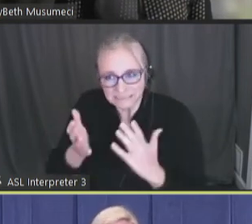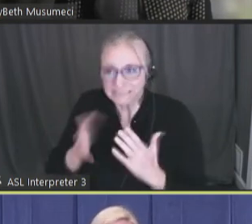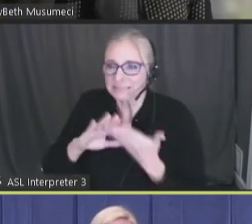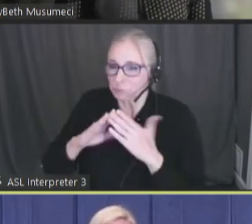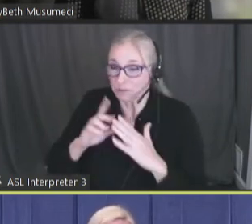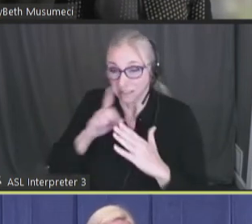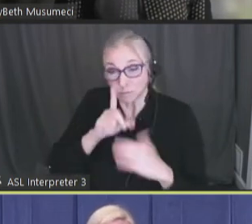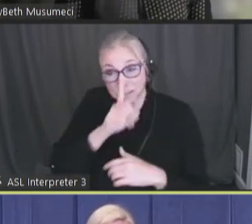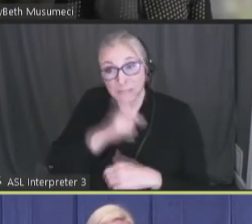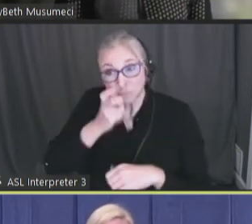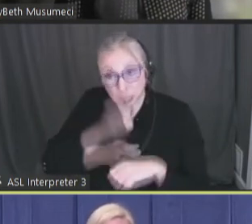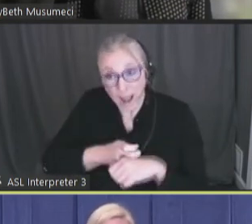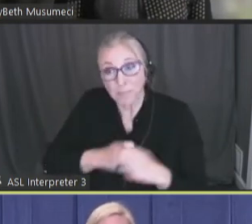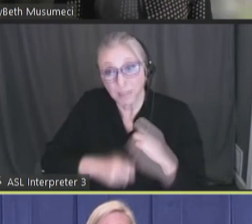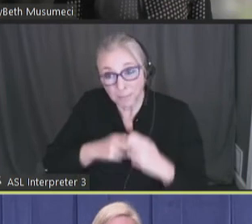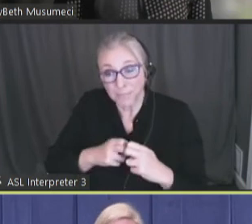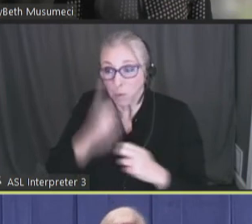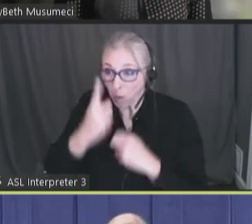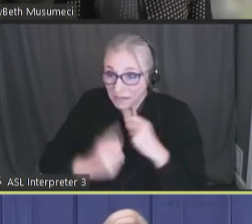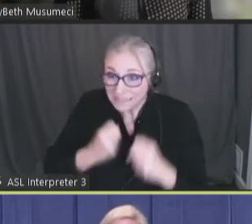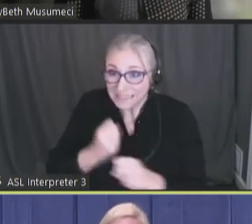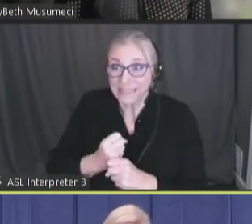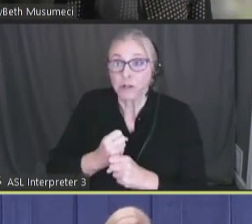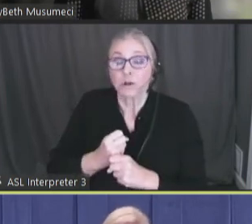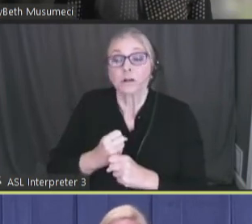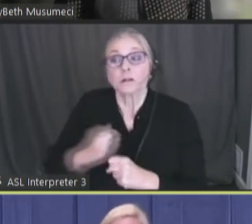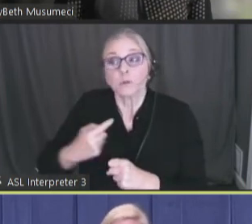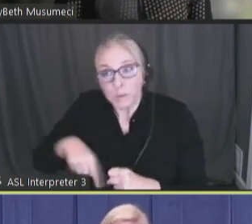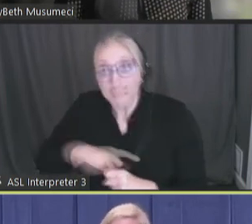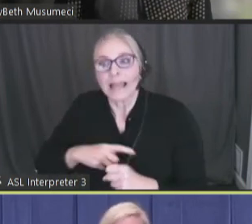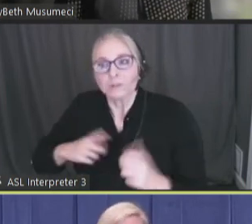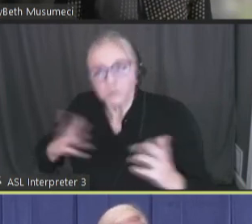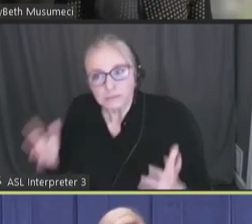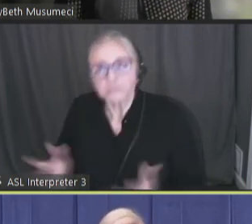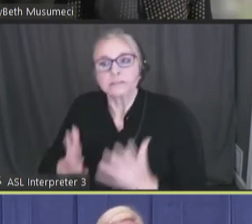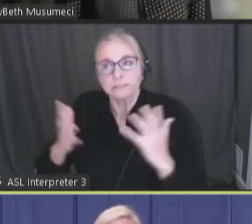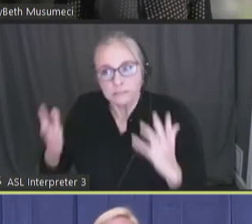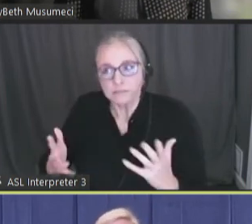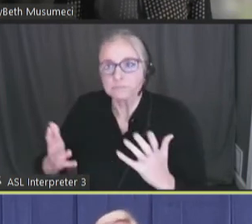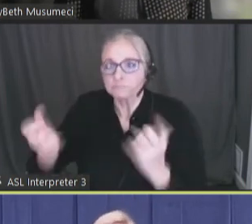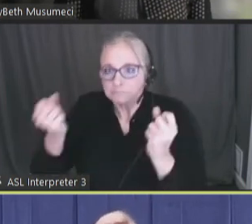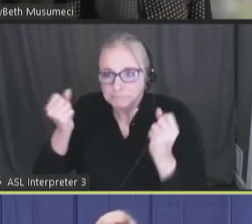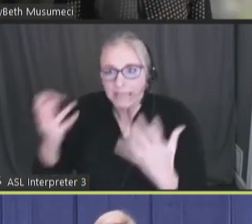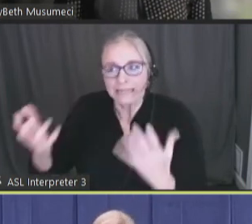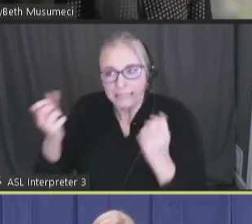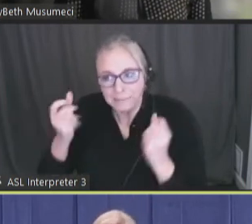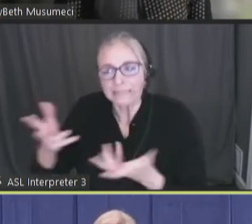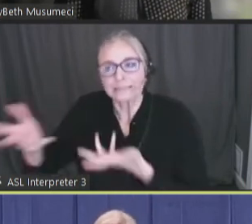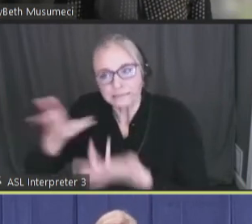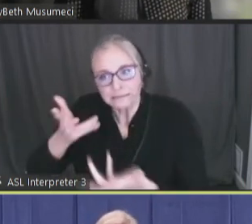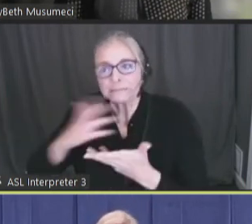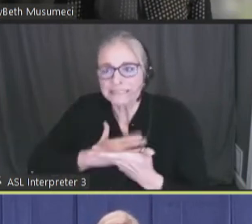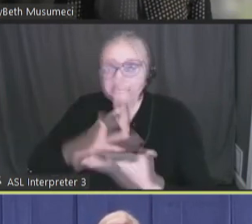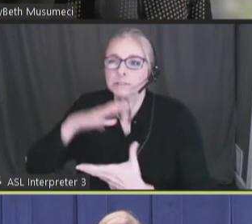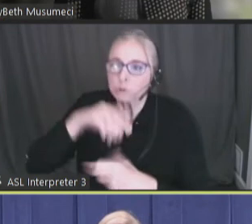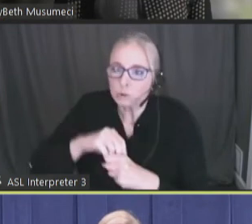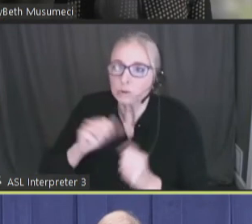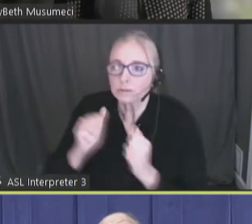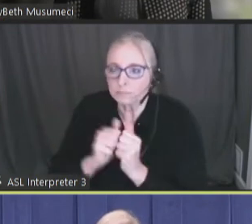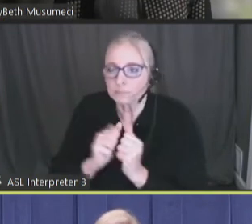a problem, right? It took us to have many, many conversations and